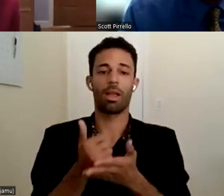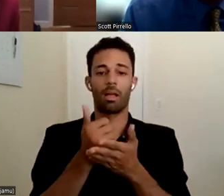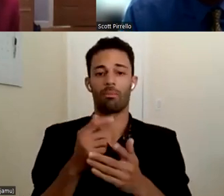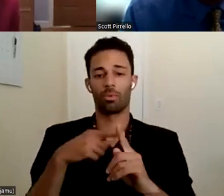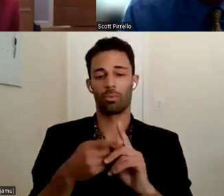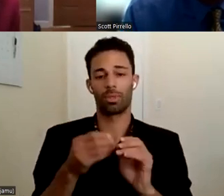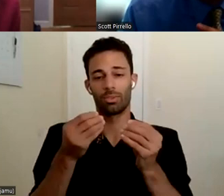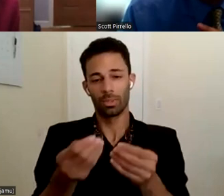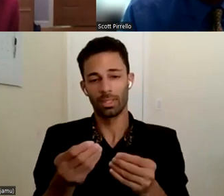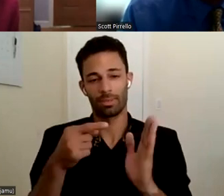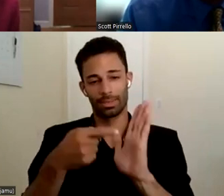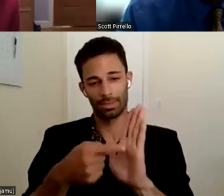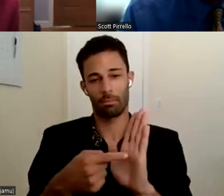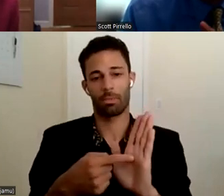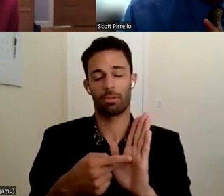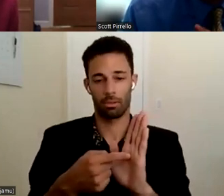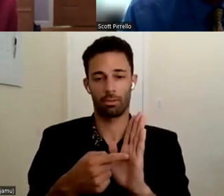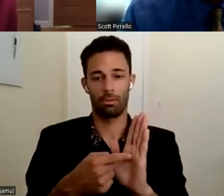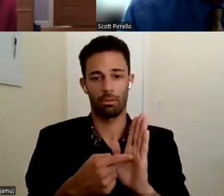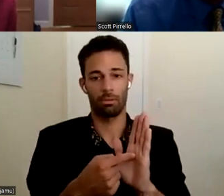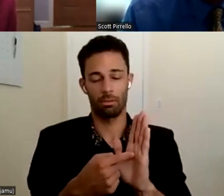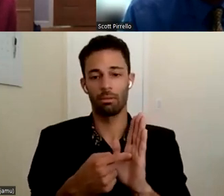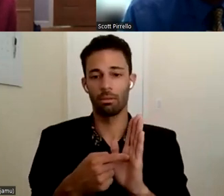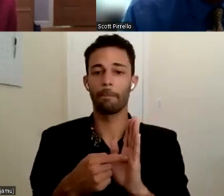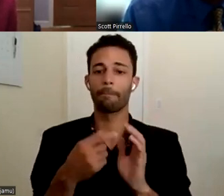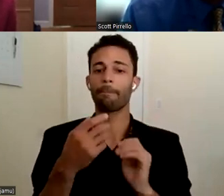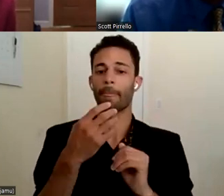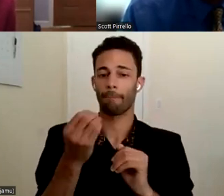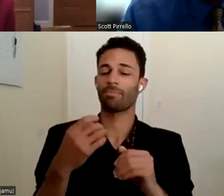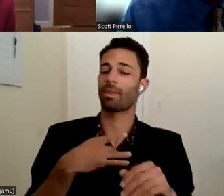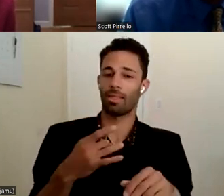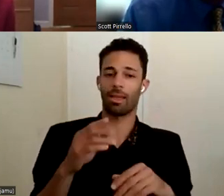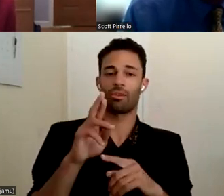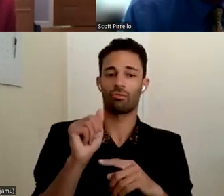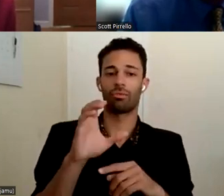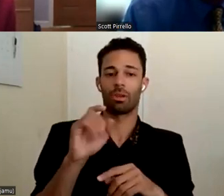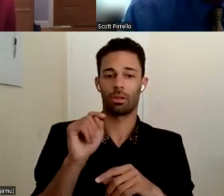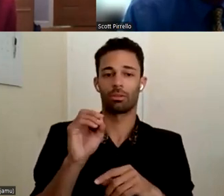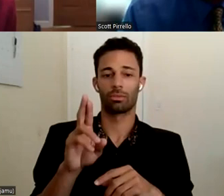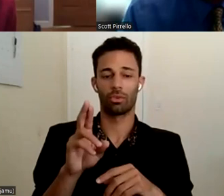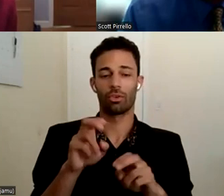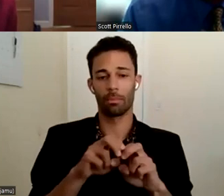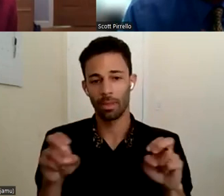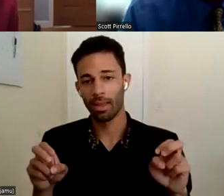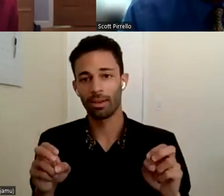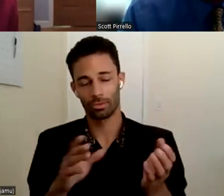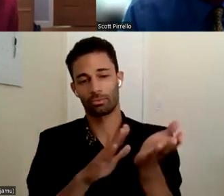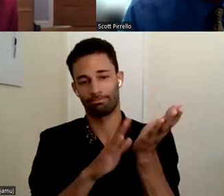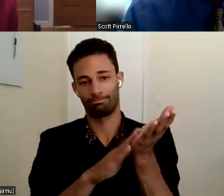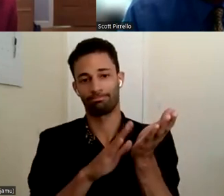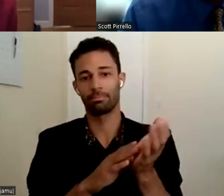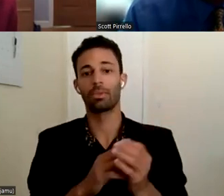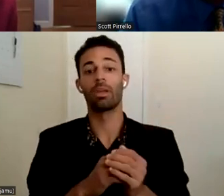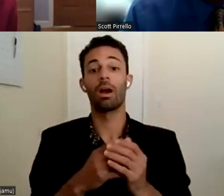examples. Um, and I, I like the reactor panel. So I just want to, you know, do a shout out there. I do want to make a